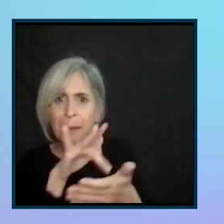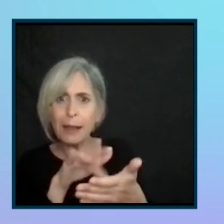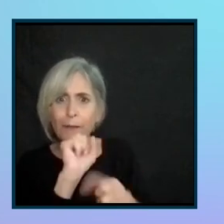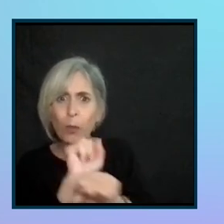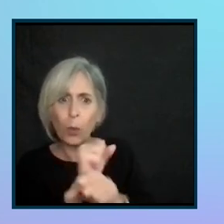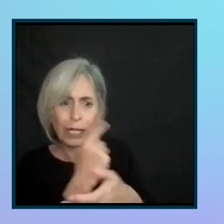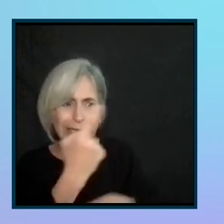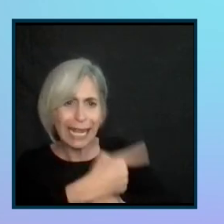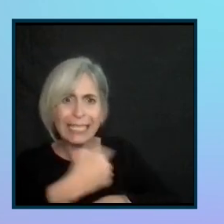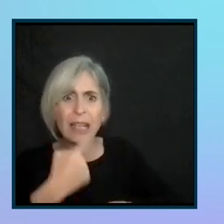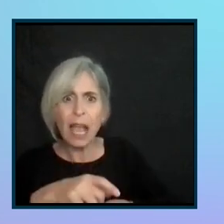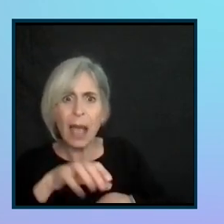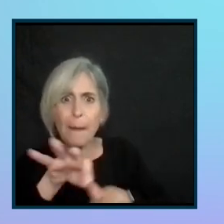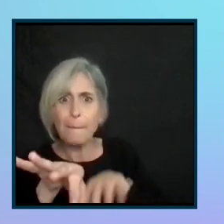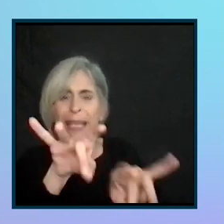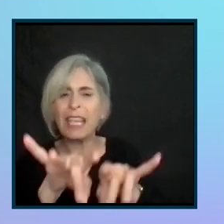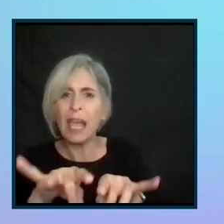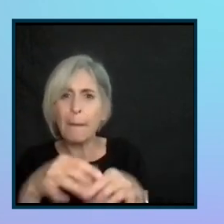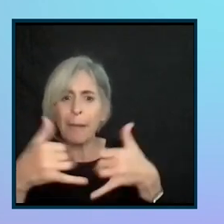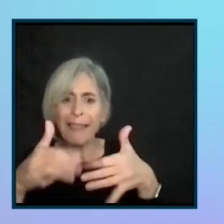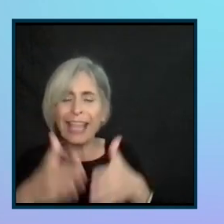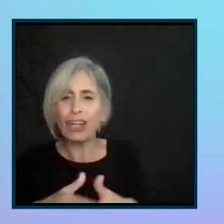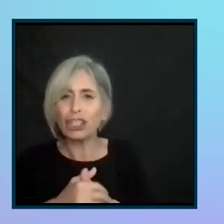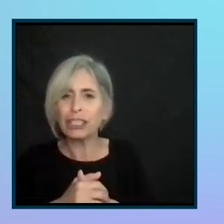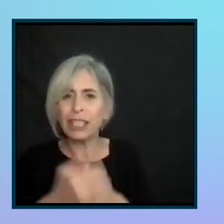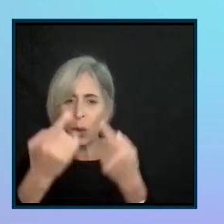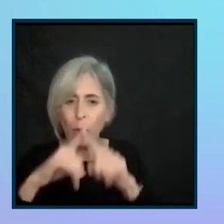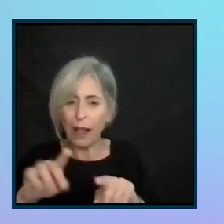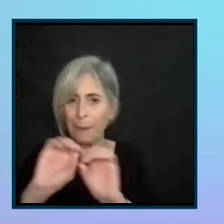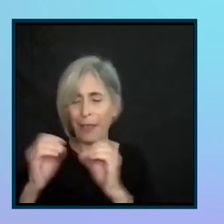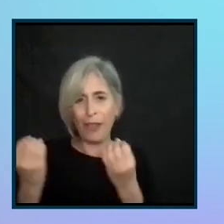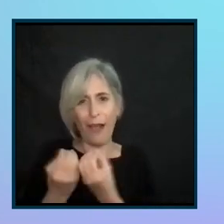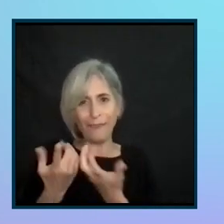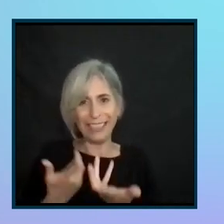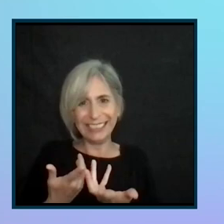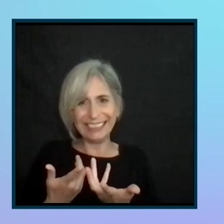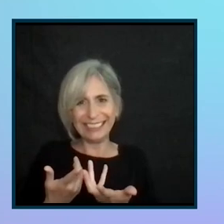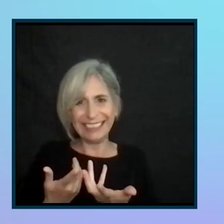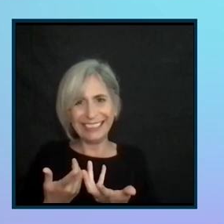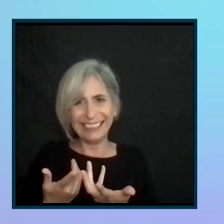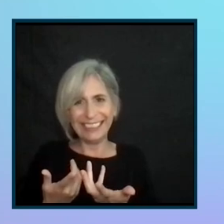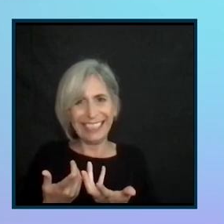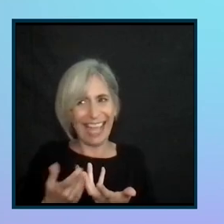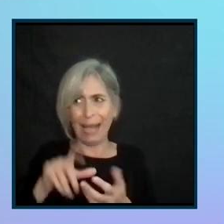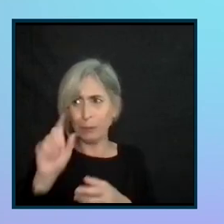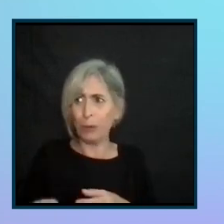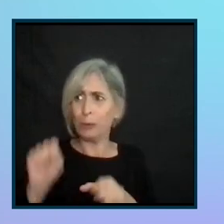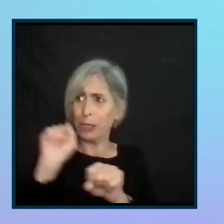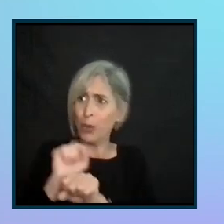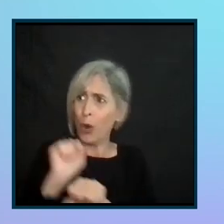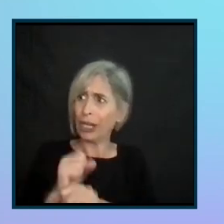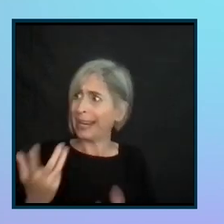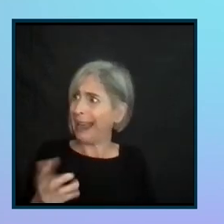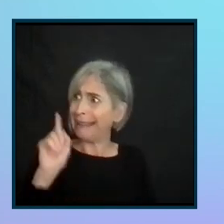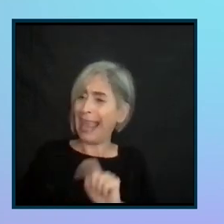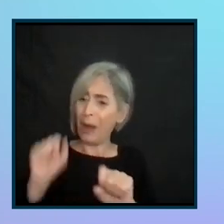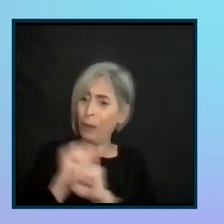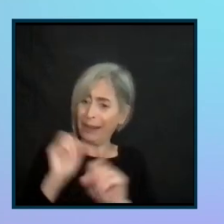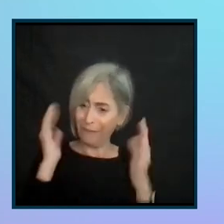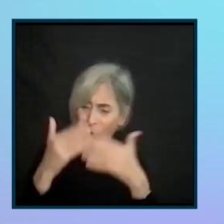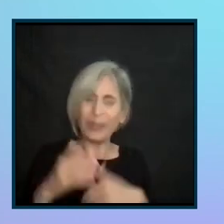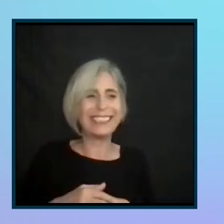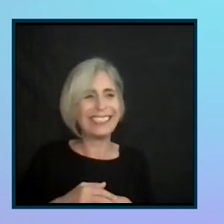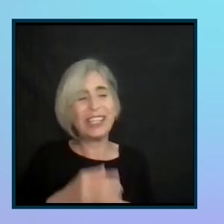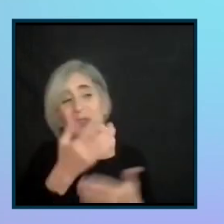work day saying, I'm picking up players while I'm at the office, mostly getting work done and everything. So you might